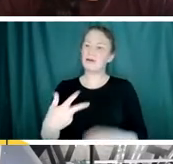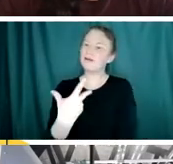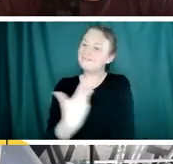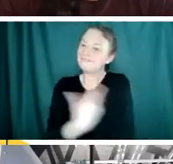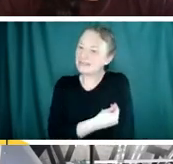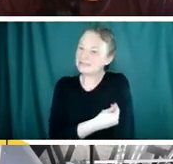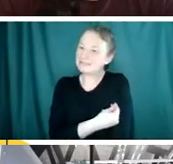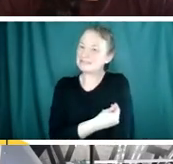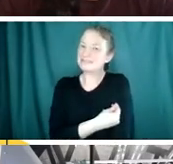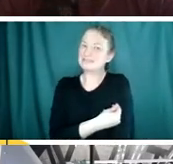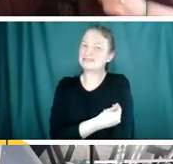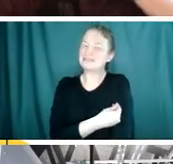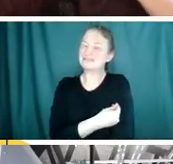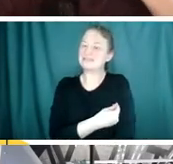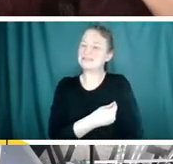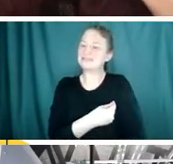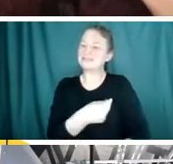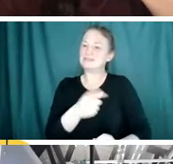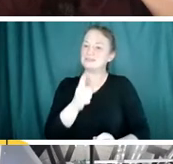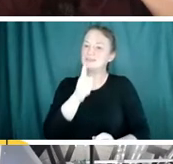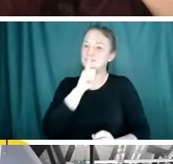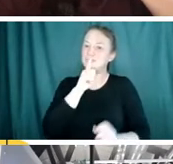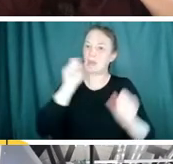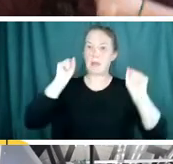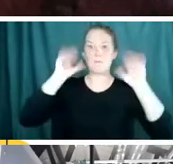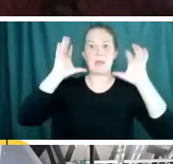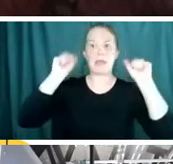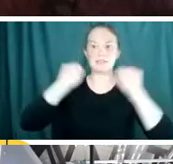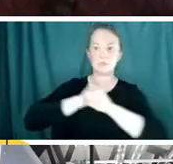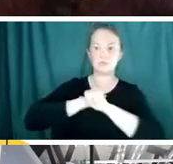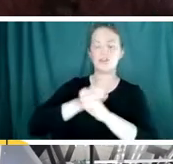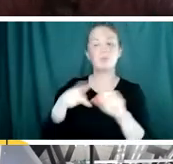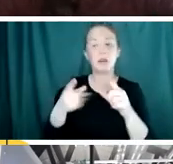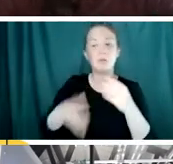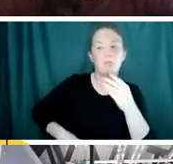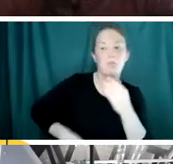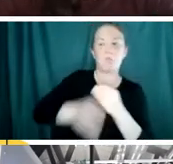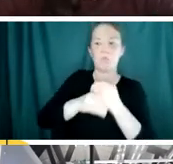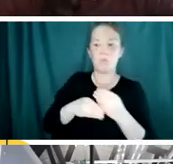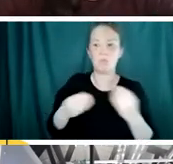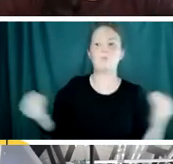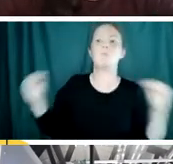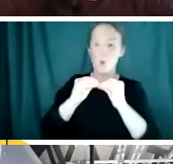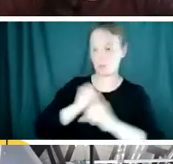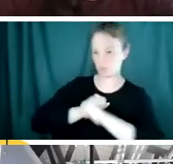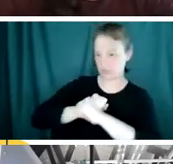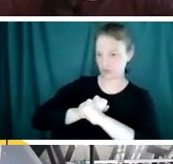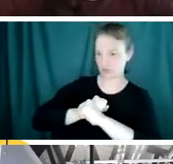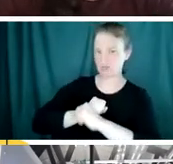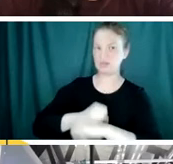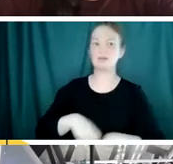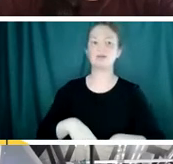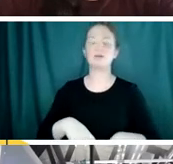amazing protection, but it gives you added protection. Um, it's a very good line of defense,